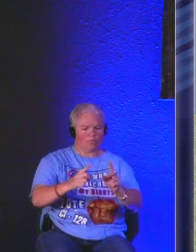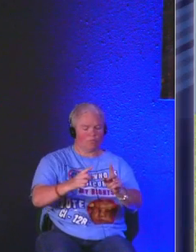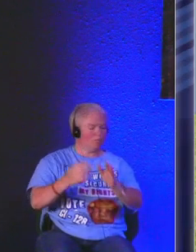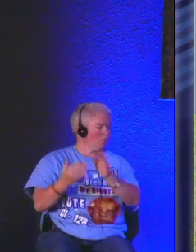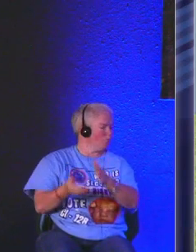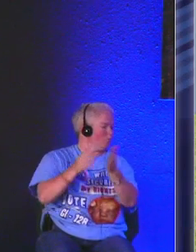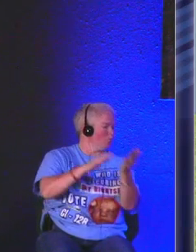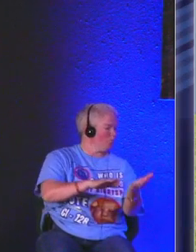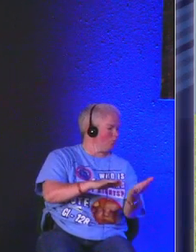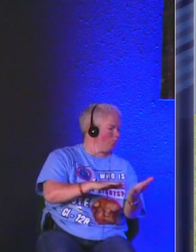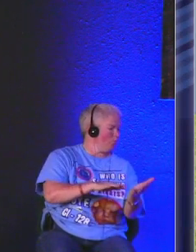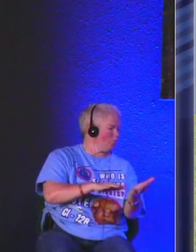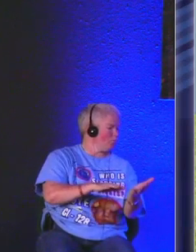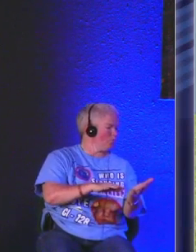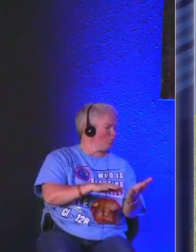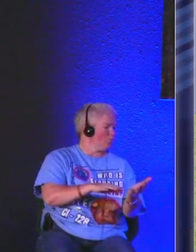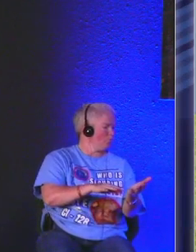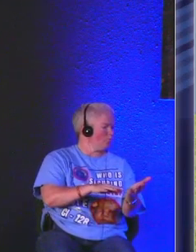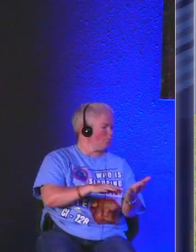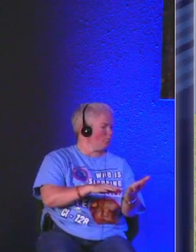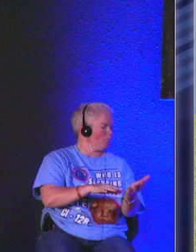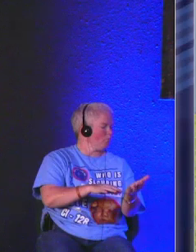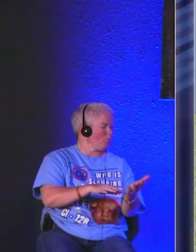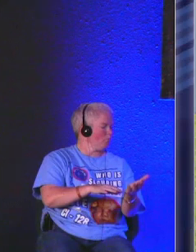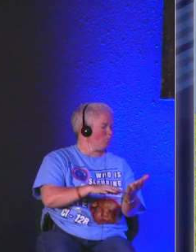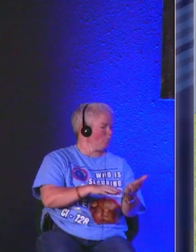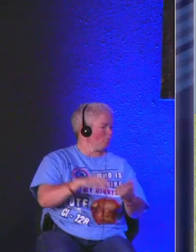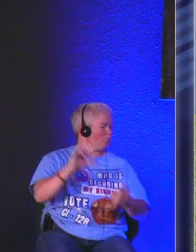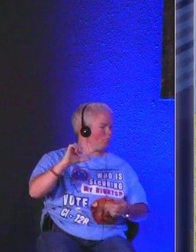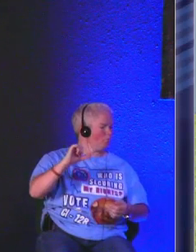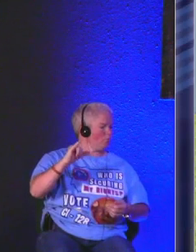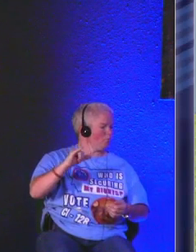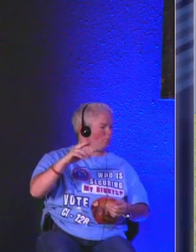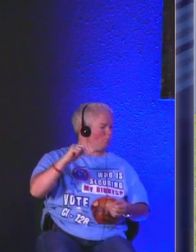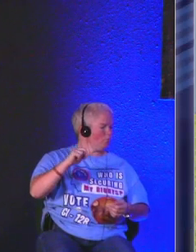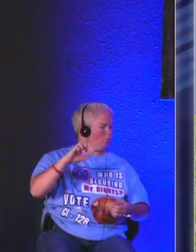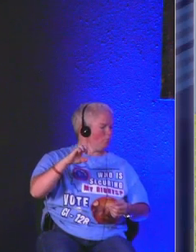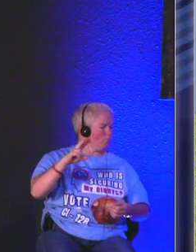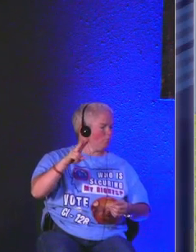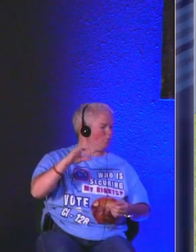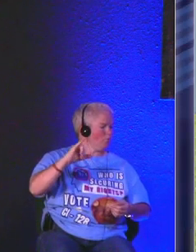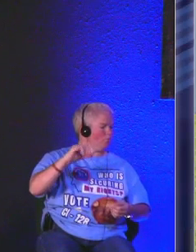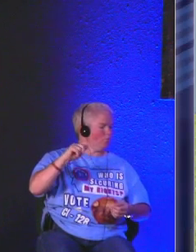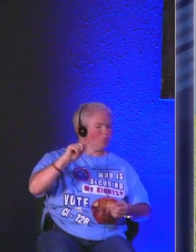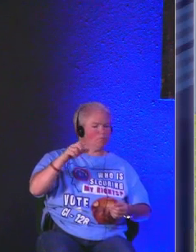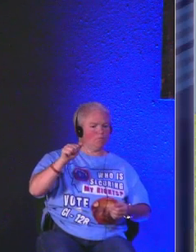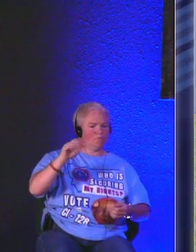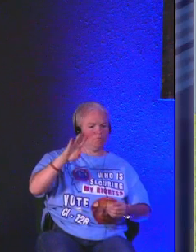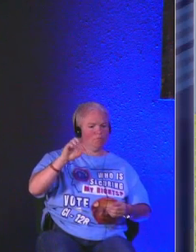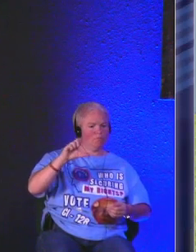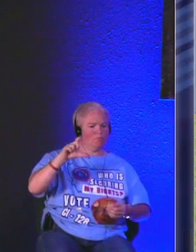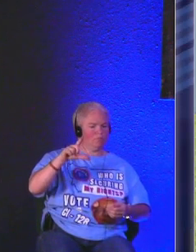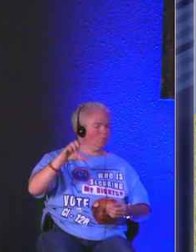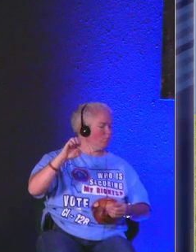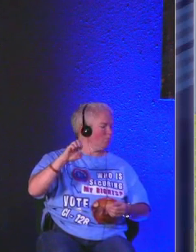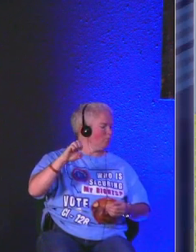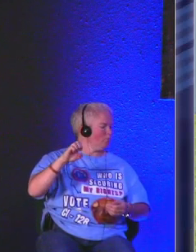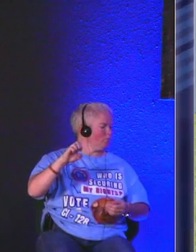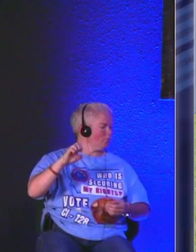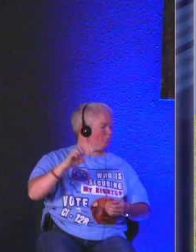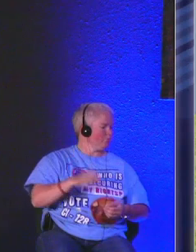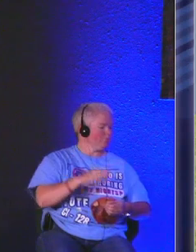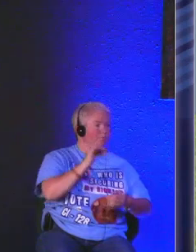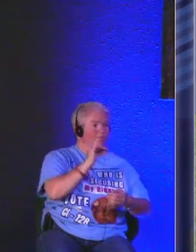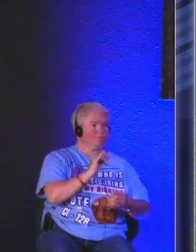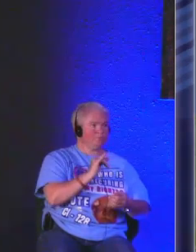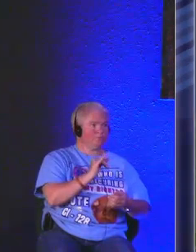sure seems inevitable from this passage doesn't it oh lord far be it from